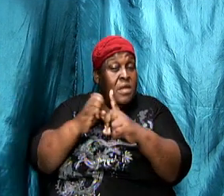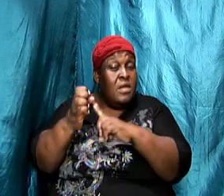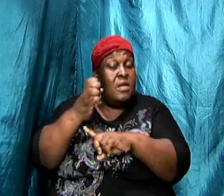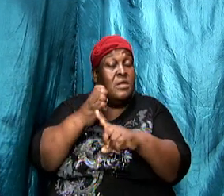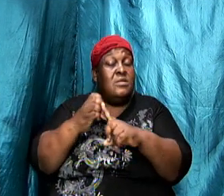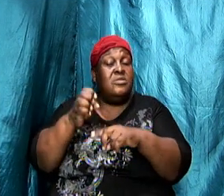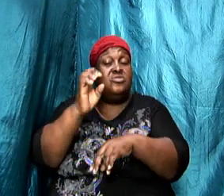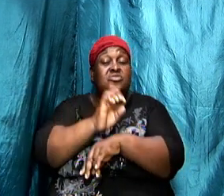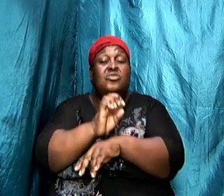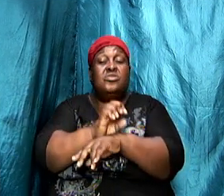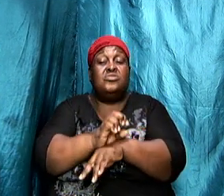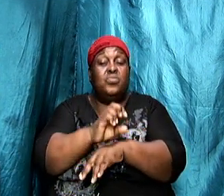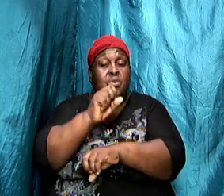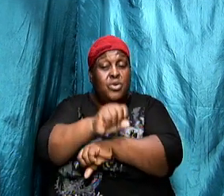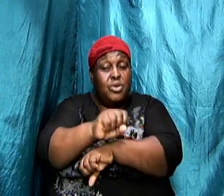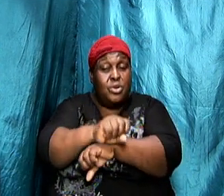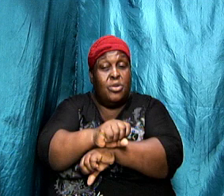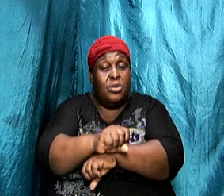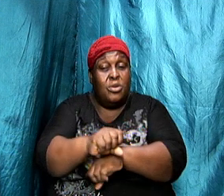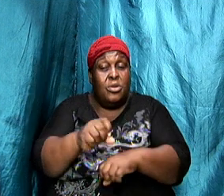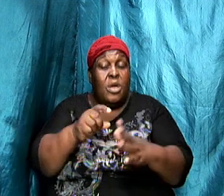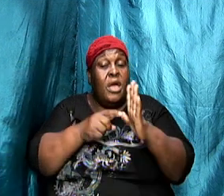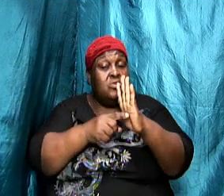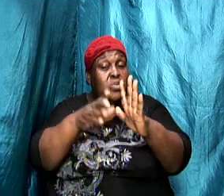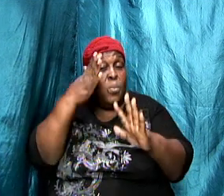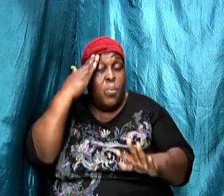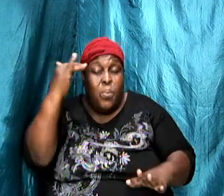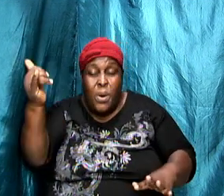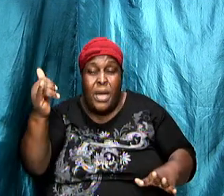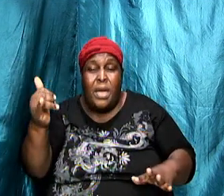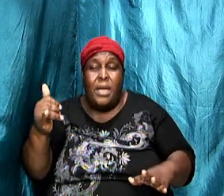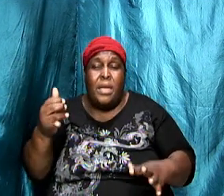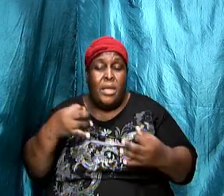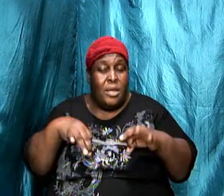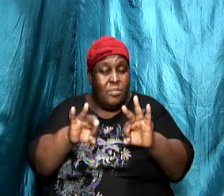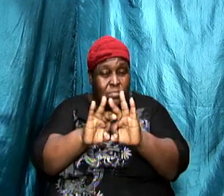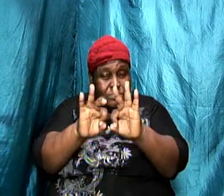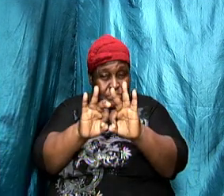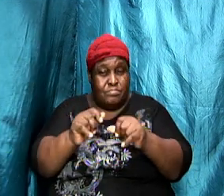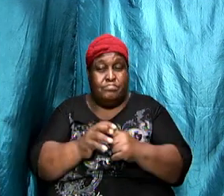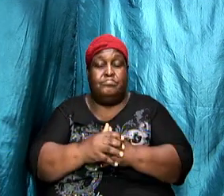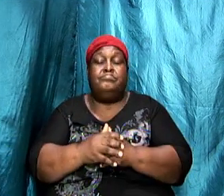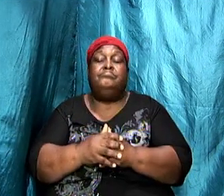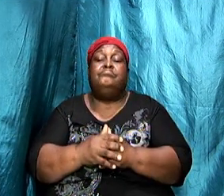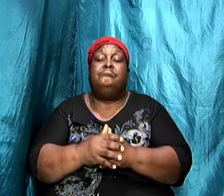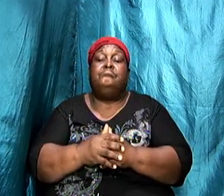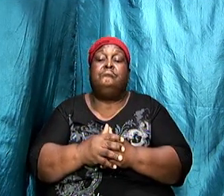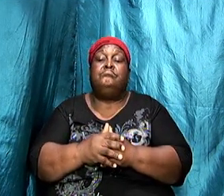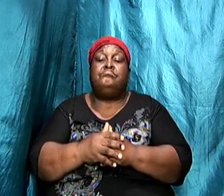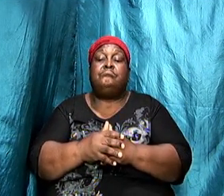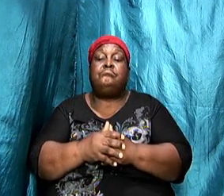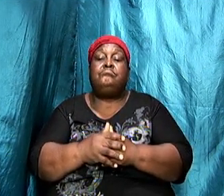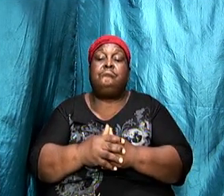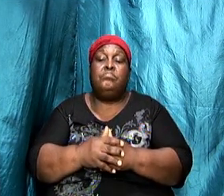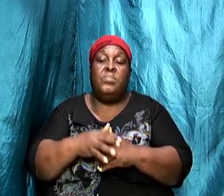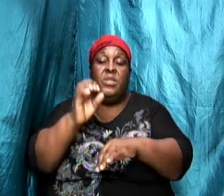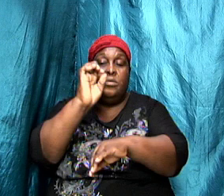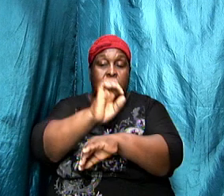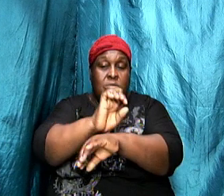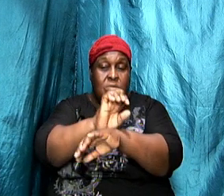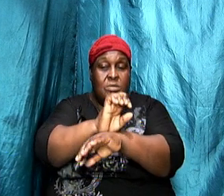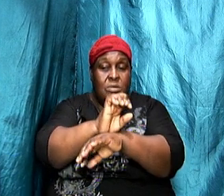and we are going to show you why that is so important so let us have a little historical peep at the church